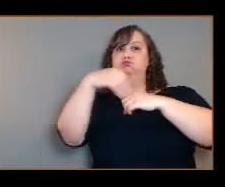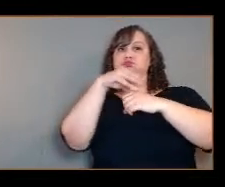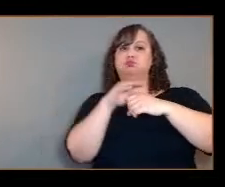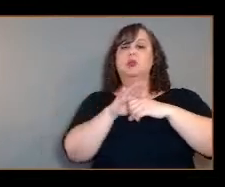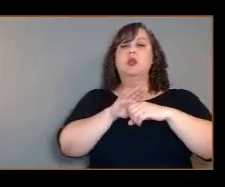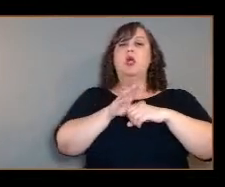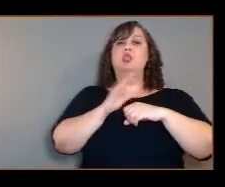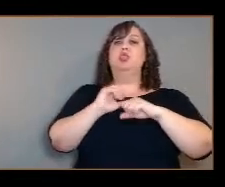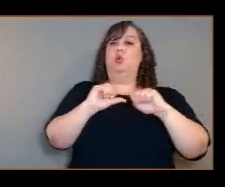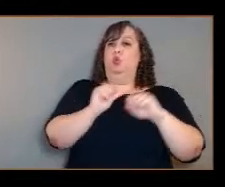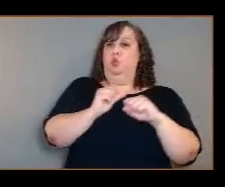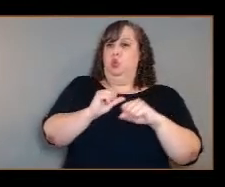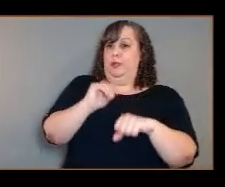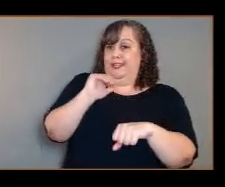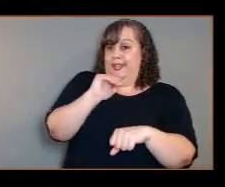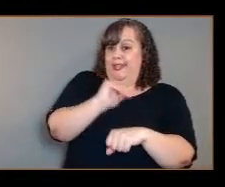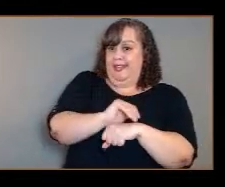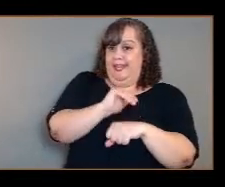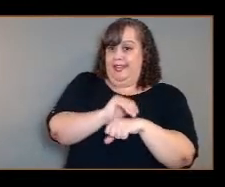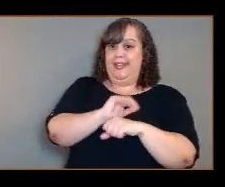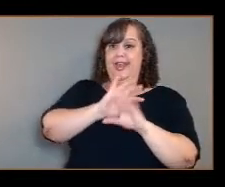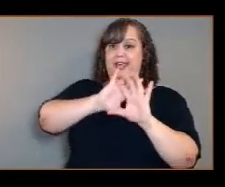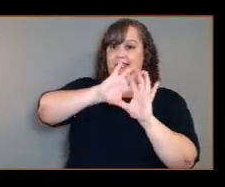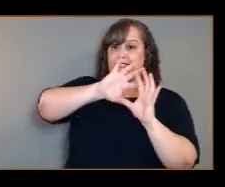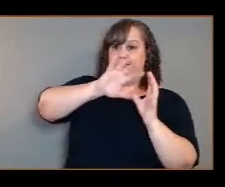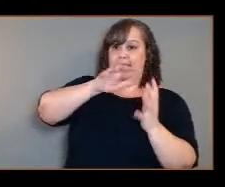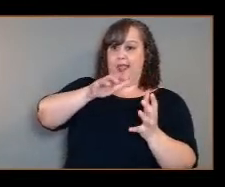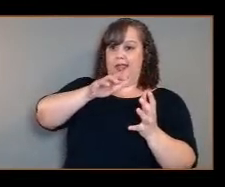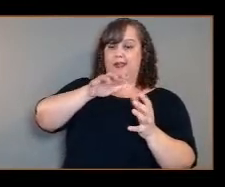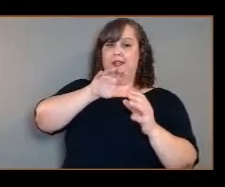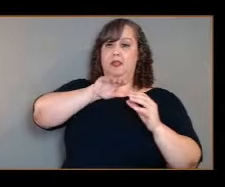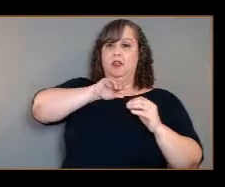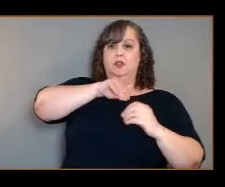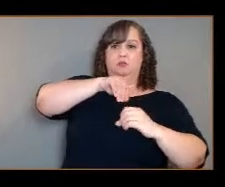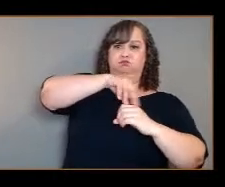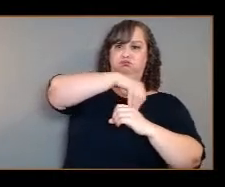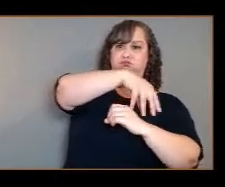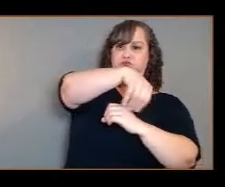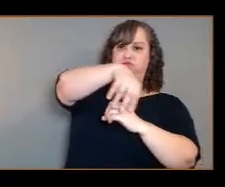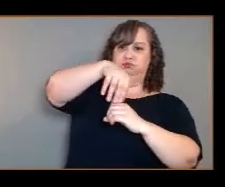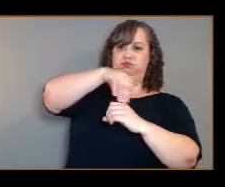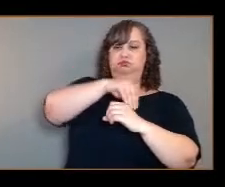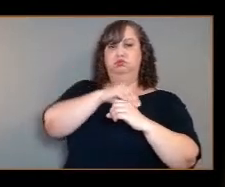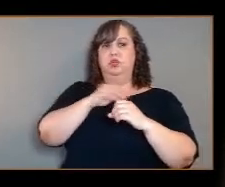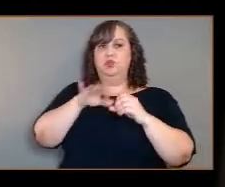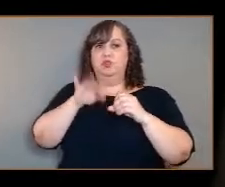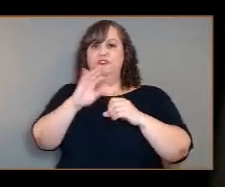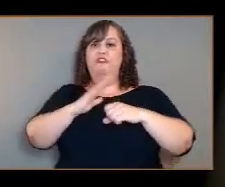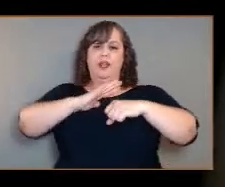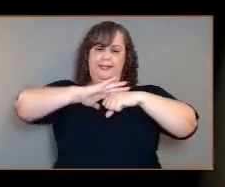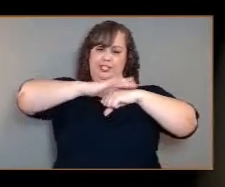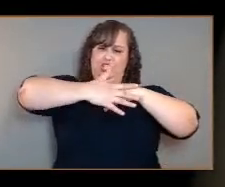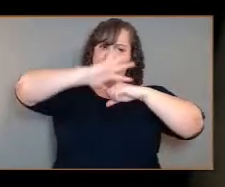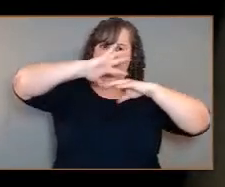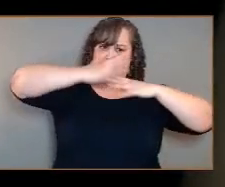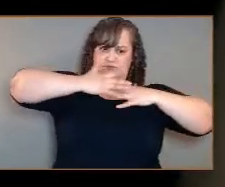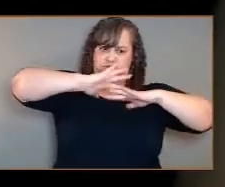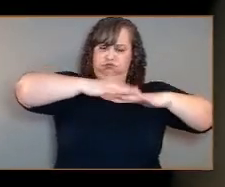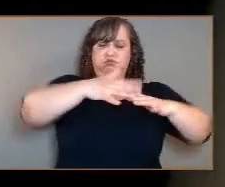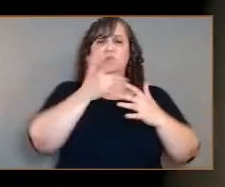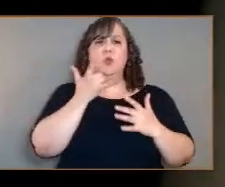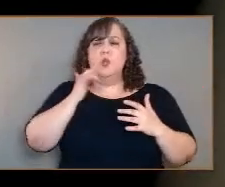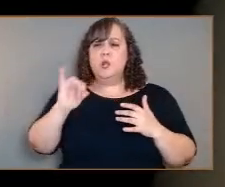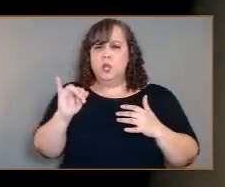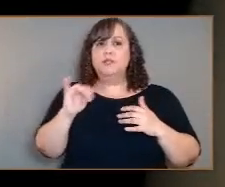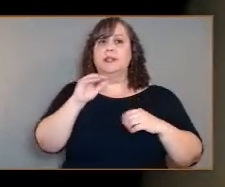night side, our spectrometer that will allow us to get at the composition of the surface. So that instrument only operates on the night